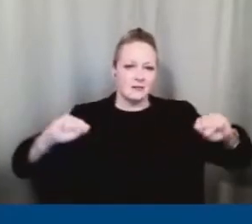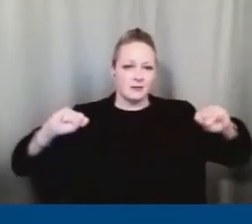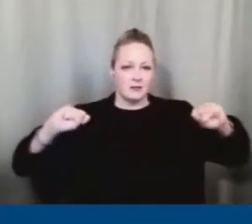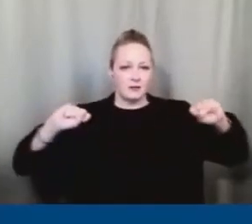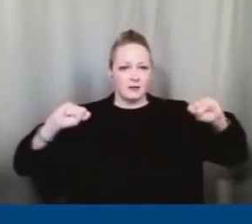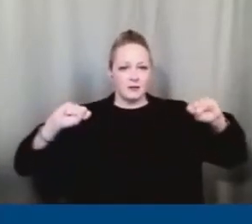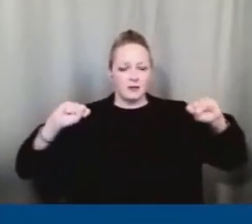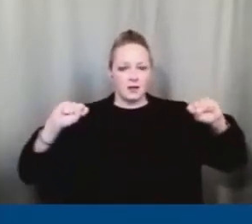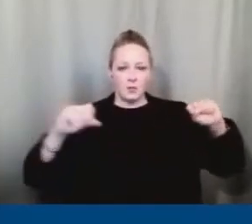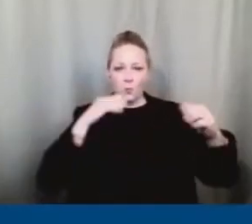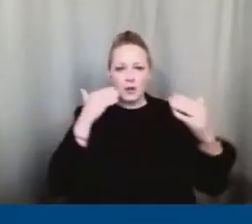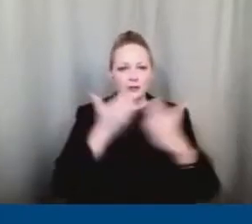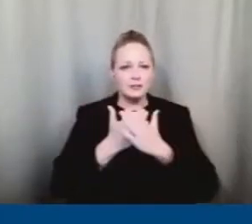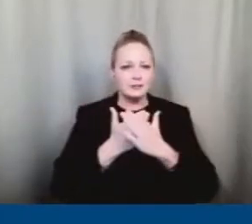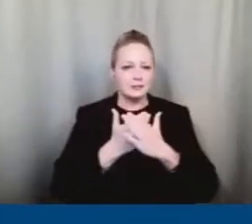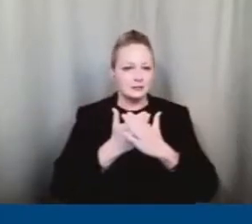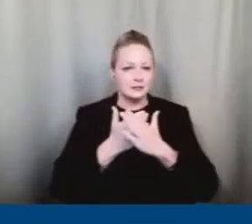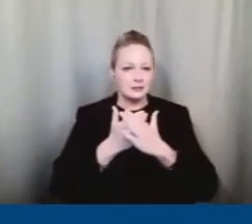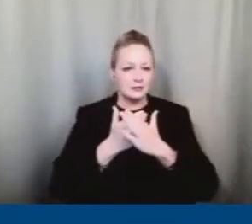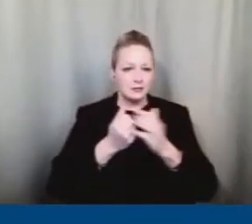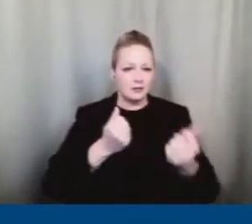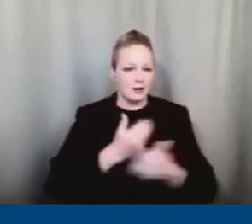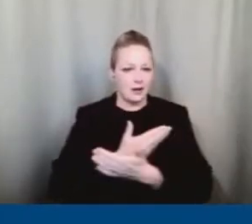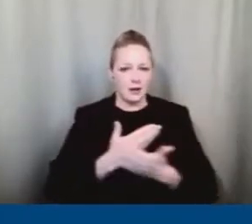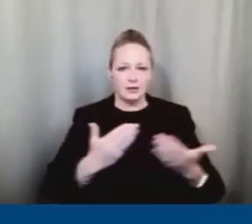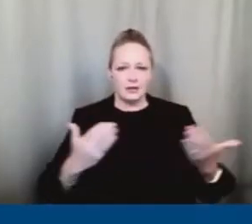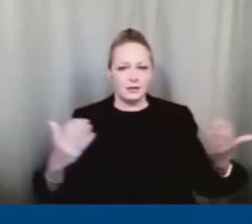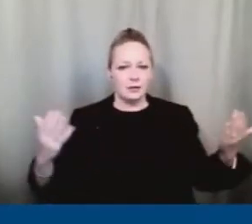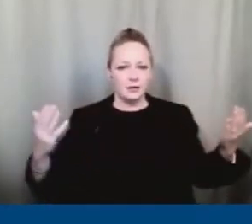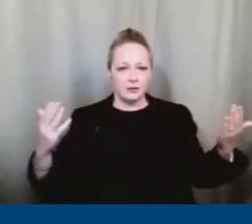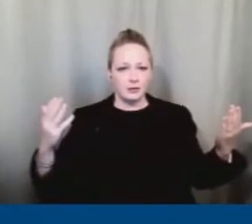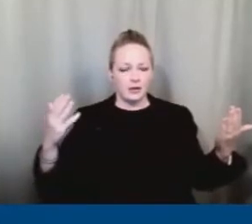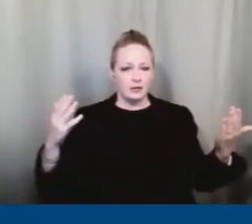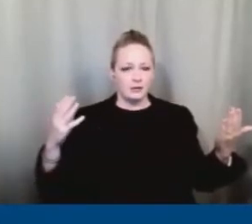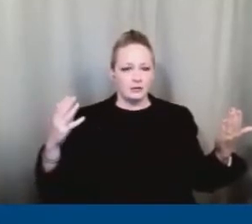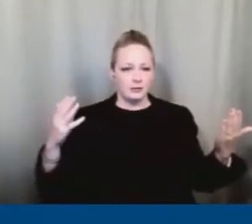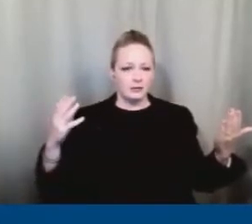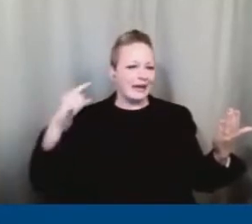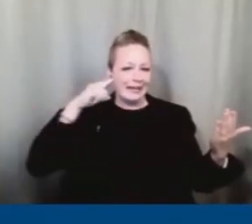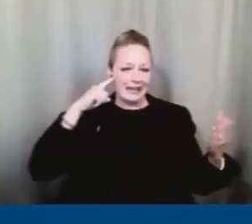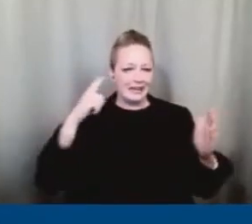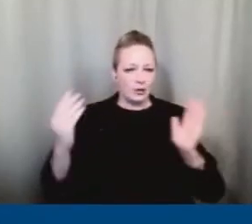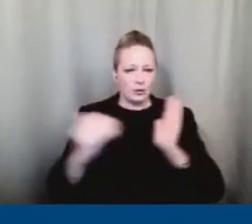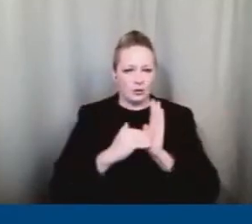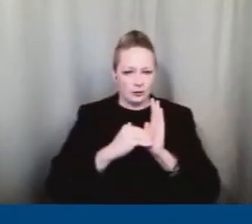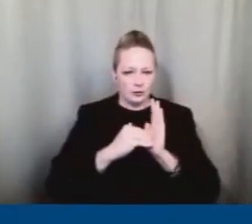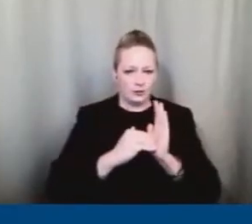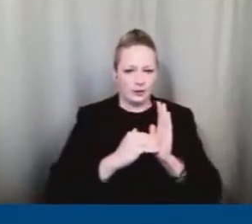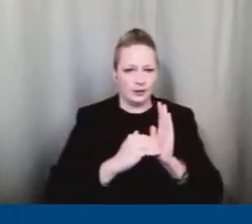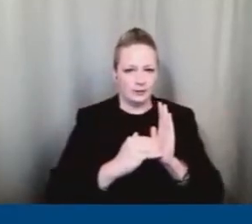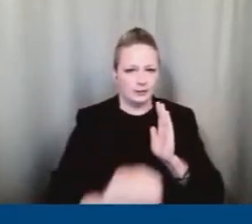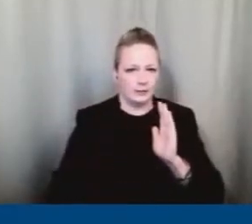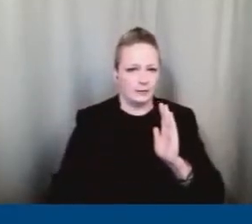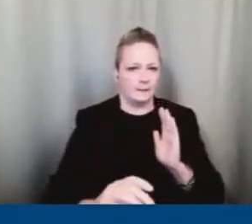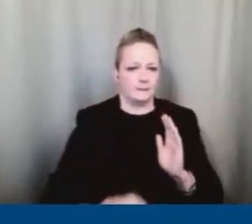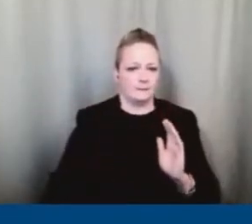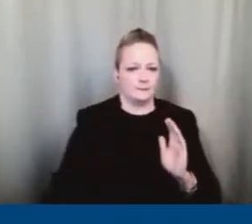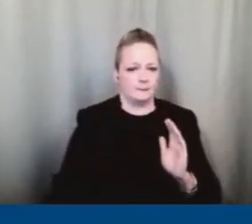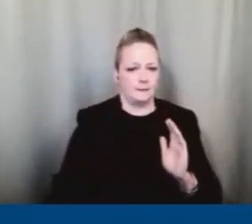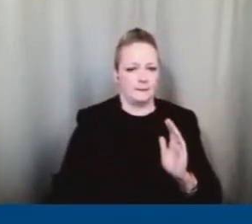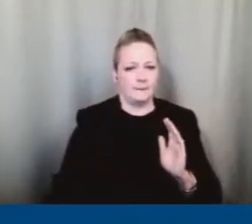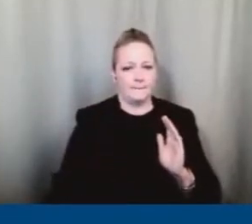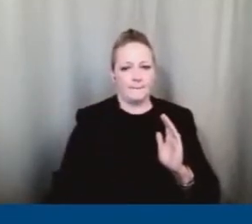us. I know you are tired. I know you have already labored for so long and so hard.